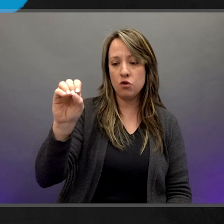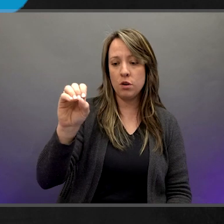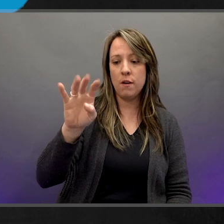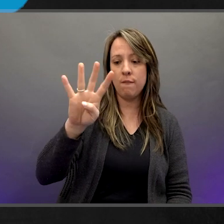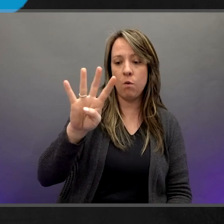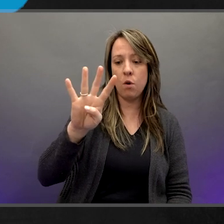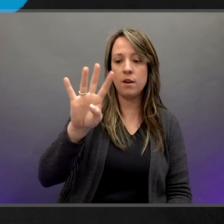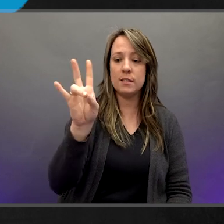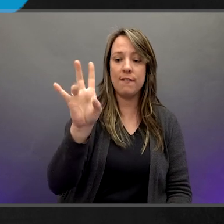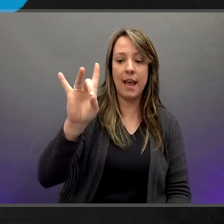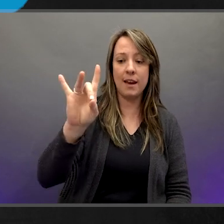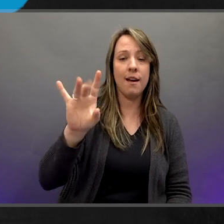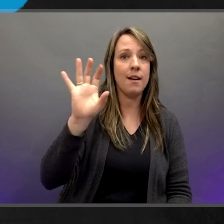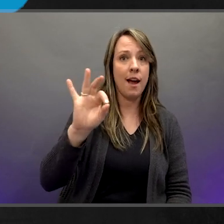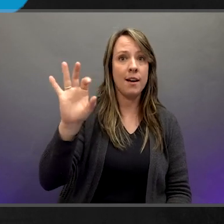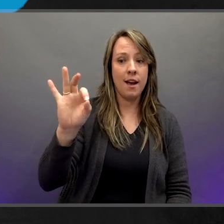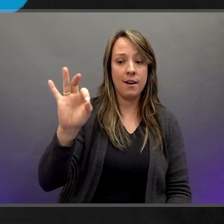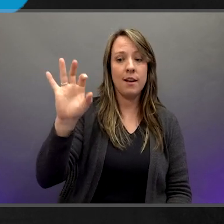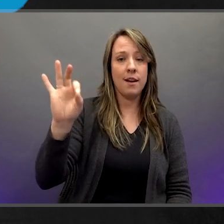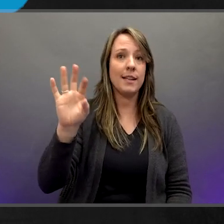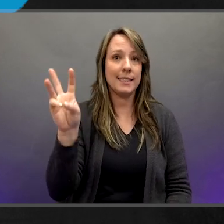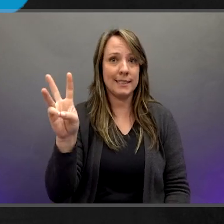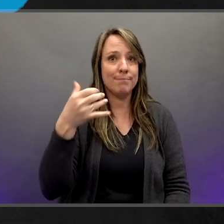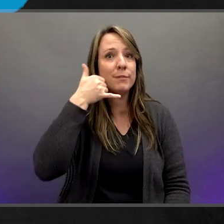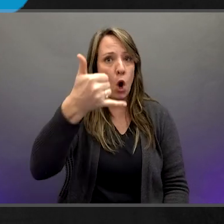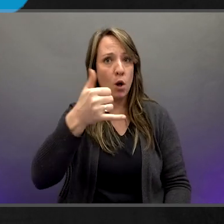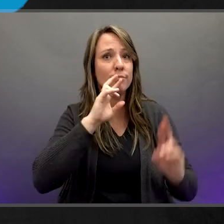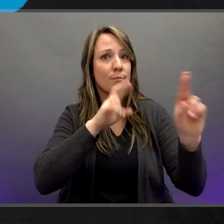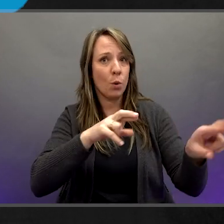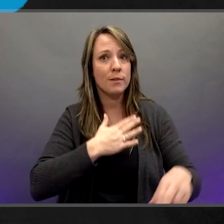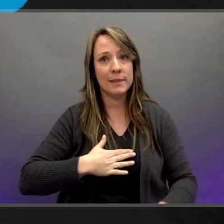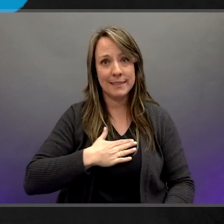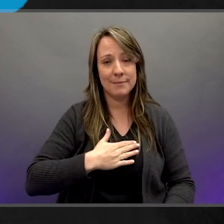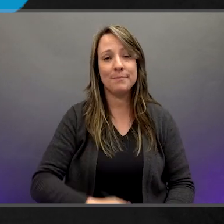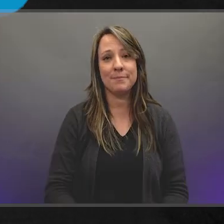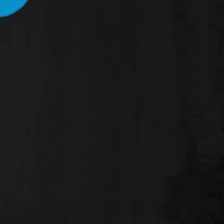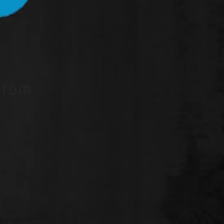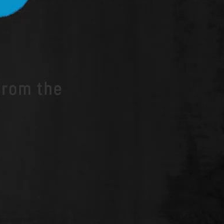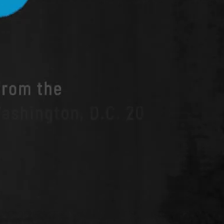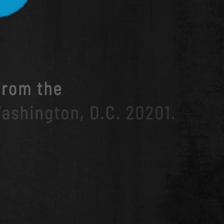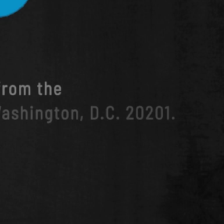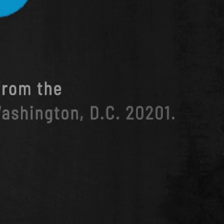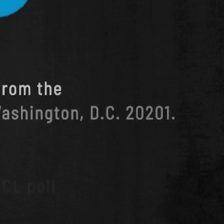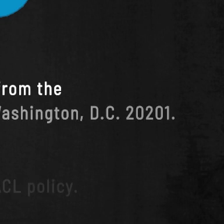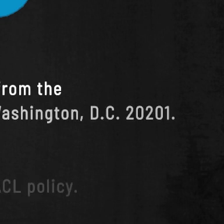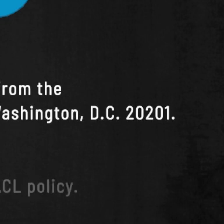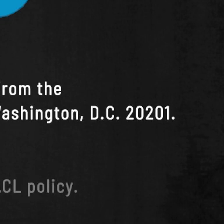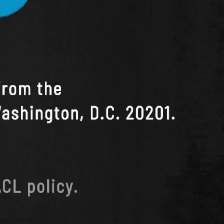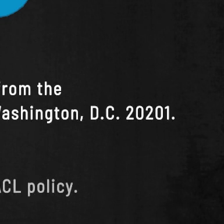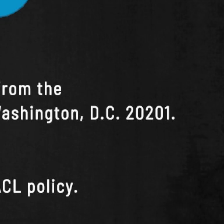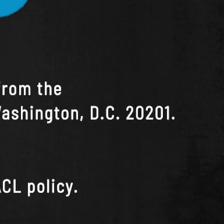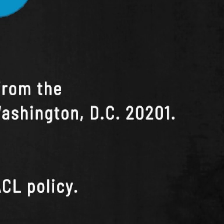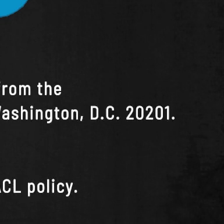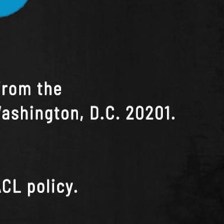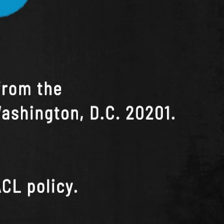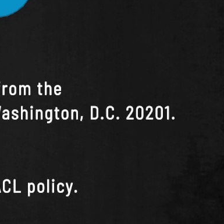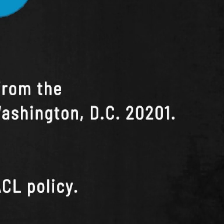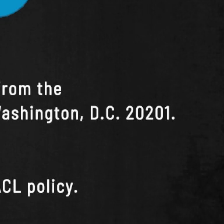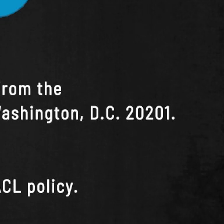-9996. We are on We on the